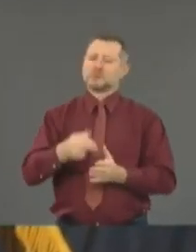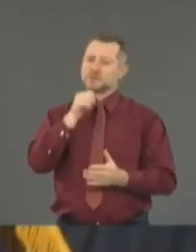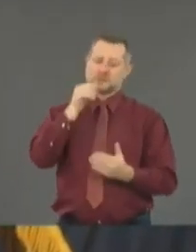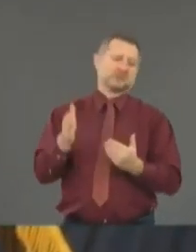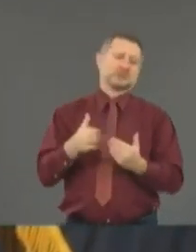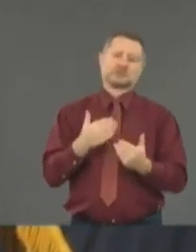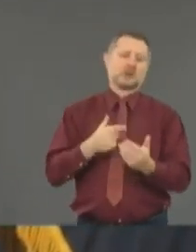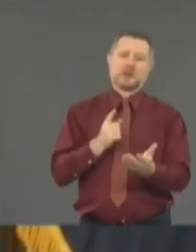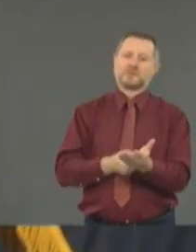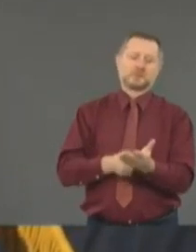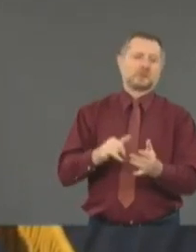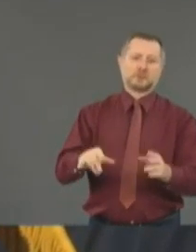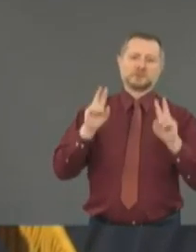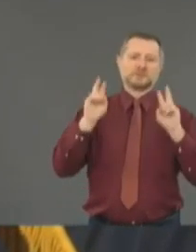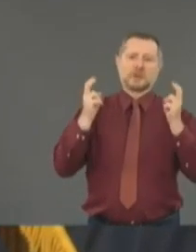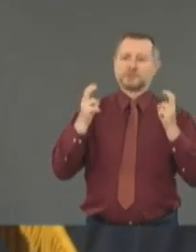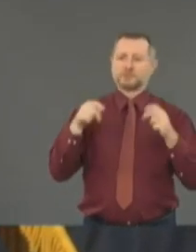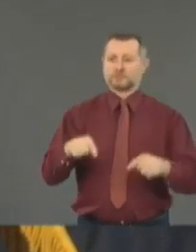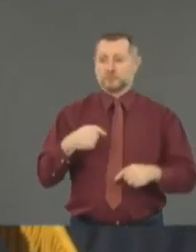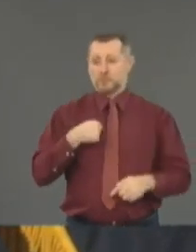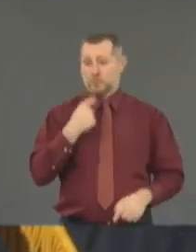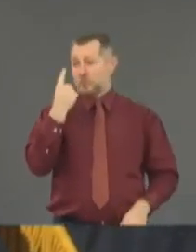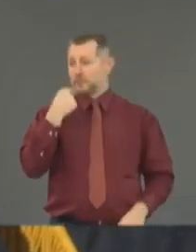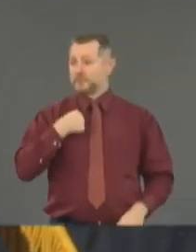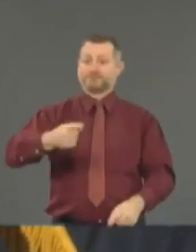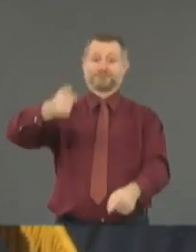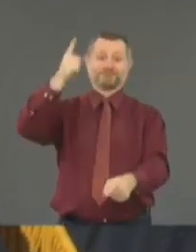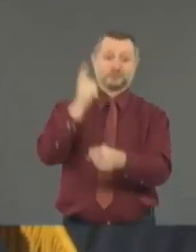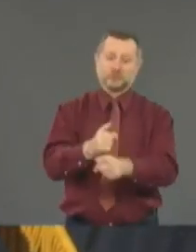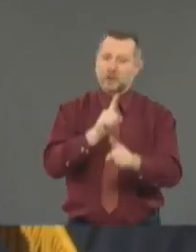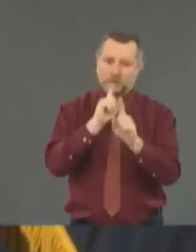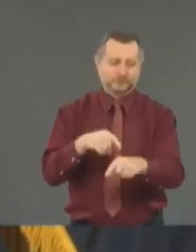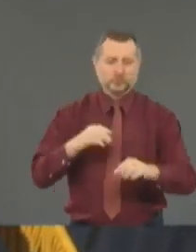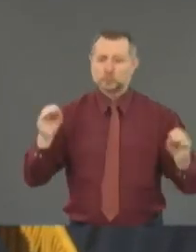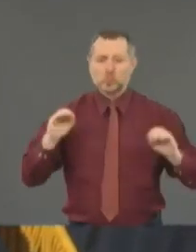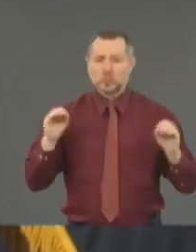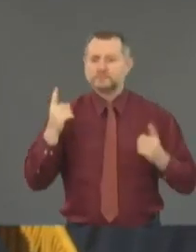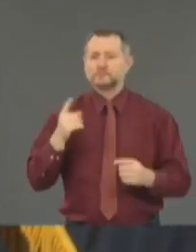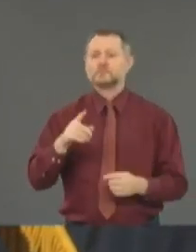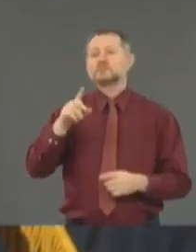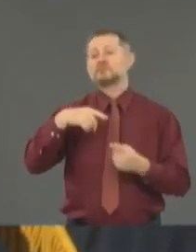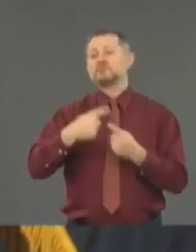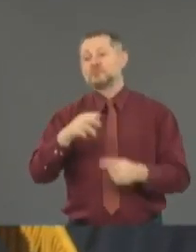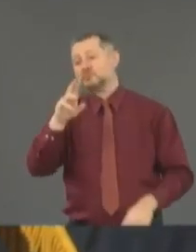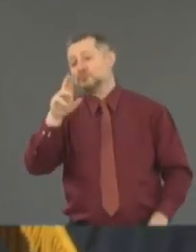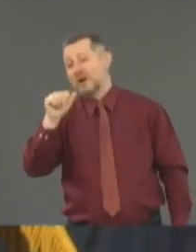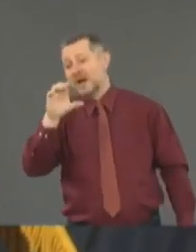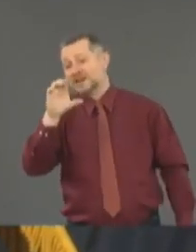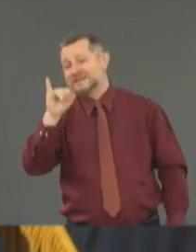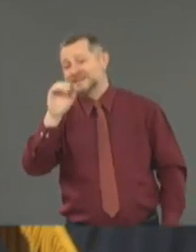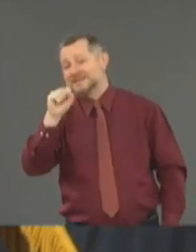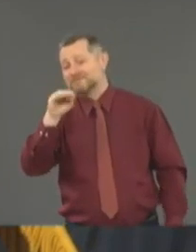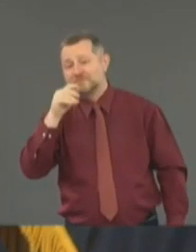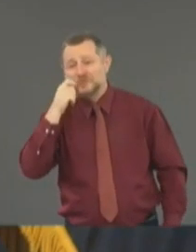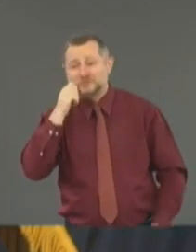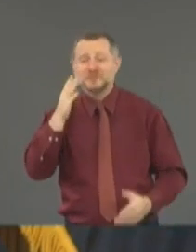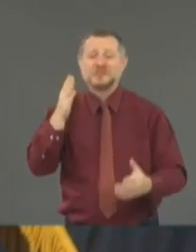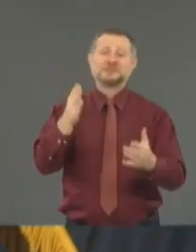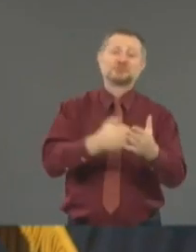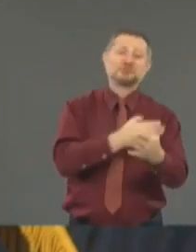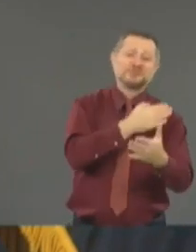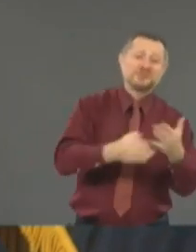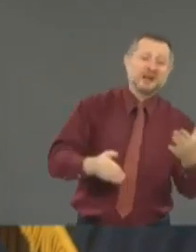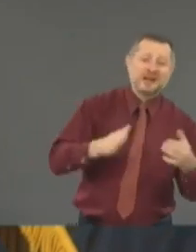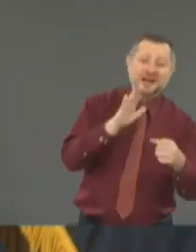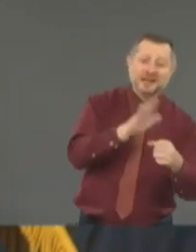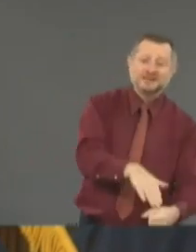one answer to this. We're dealing with the issue of racism and discrimination that has been the continuing